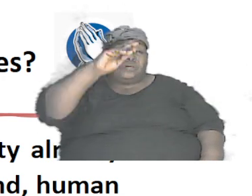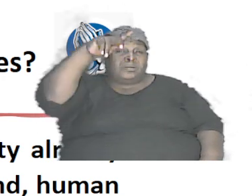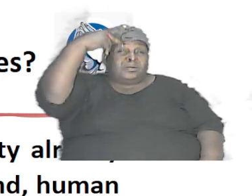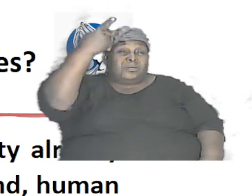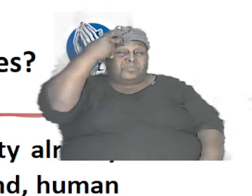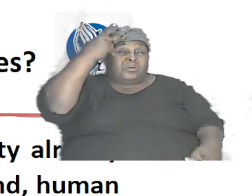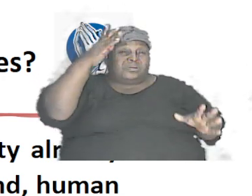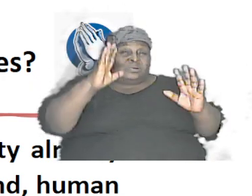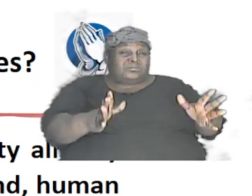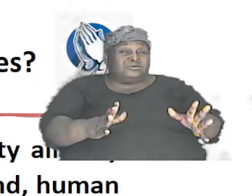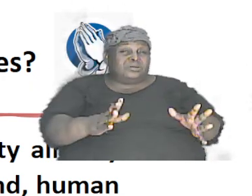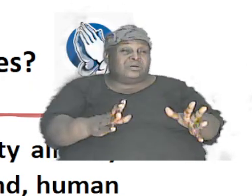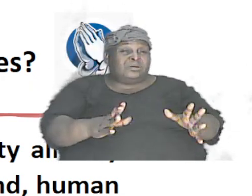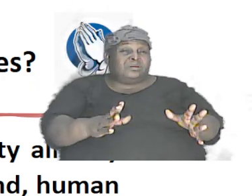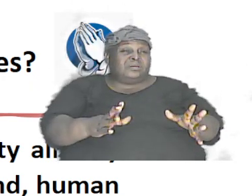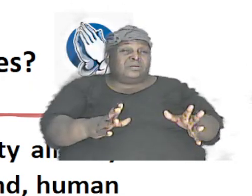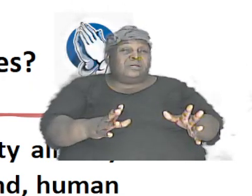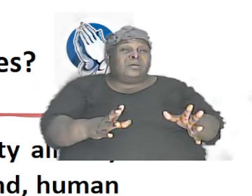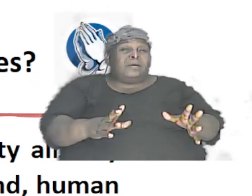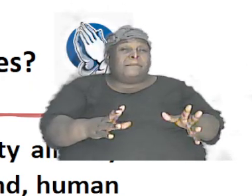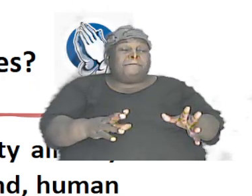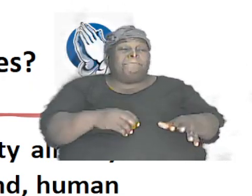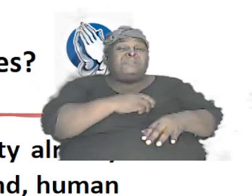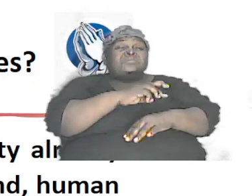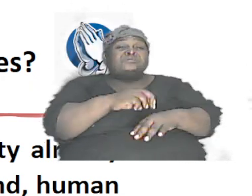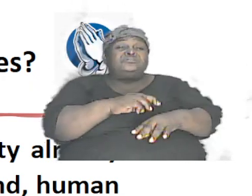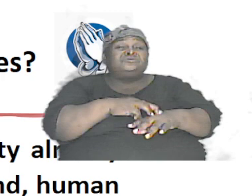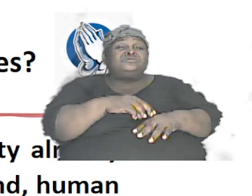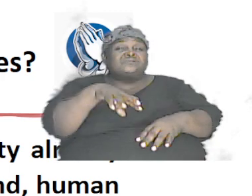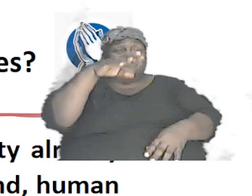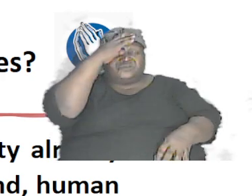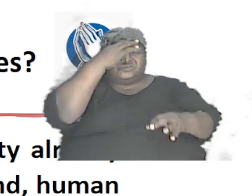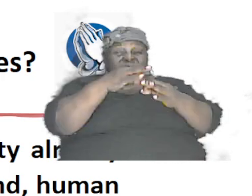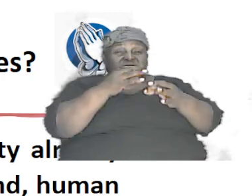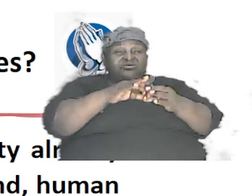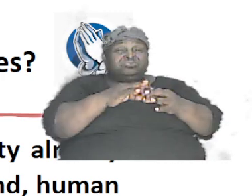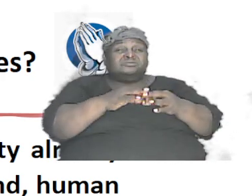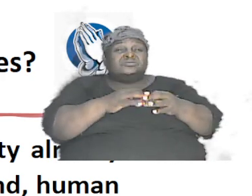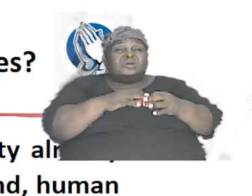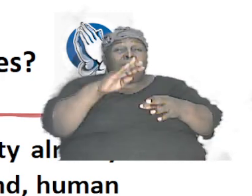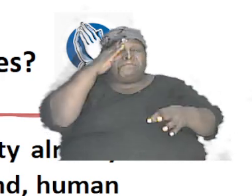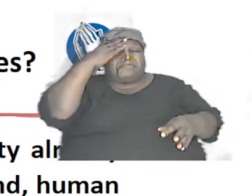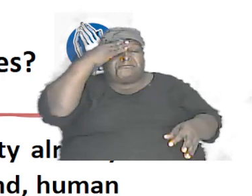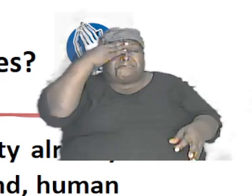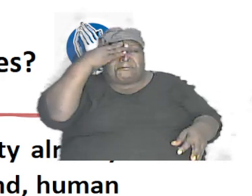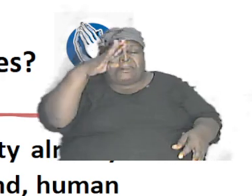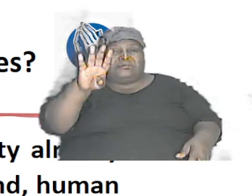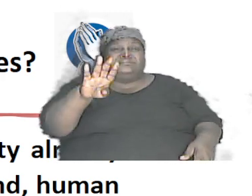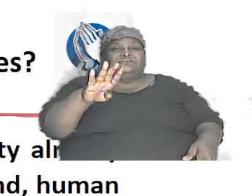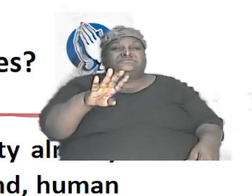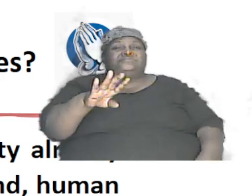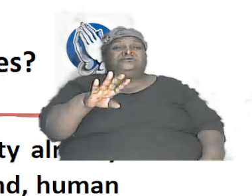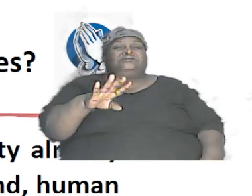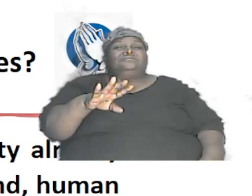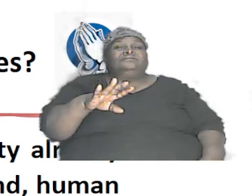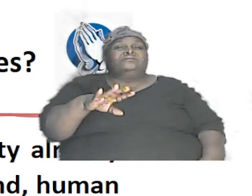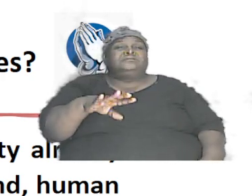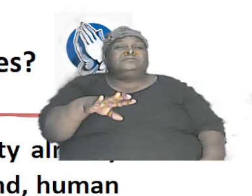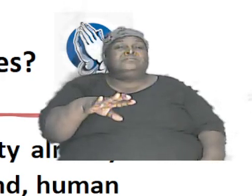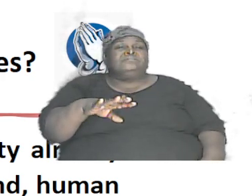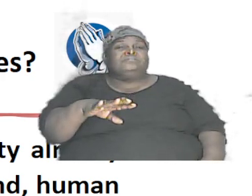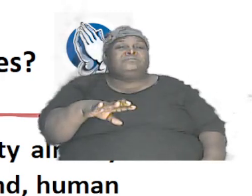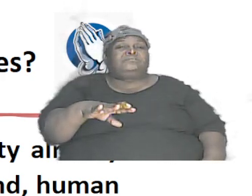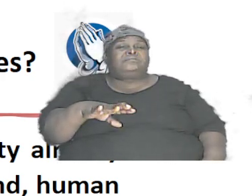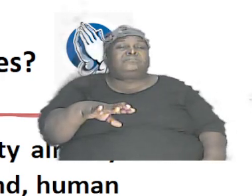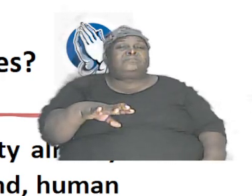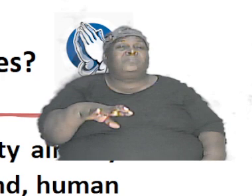minister of justice was a Rhodes scholar these are all well he is of Chinese descent but he was